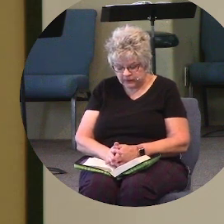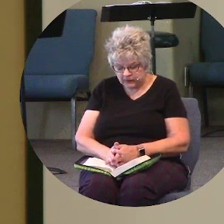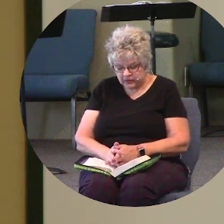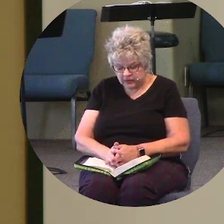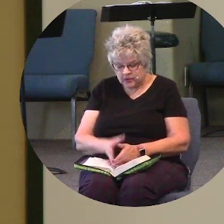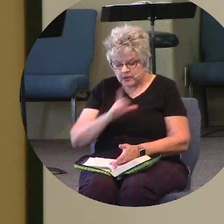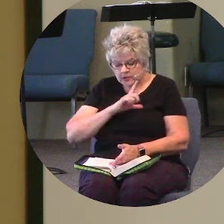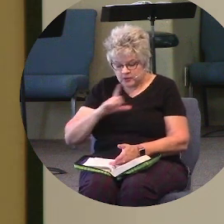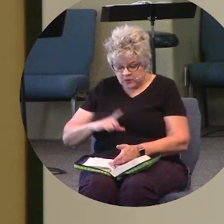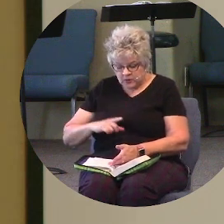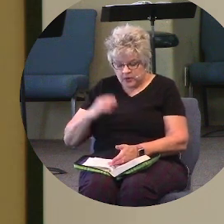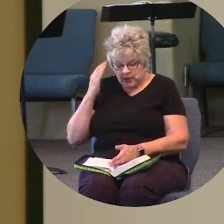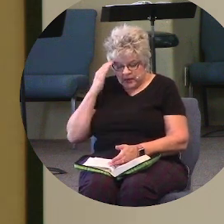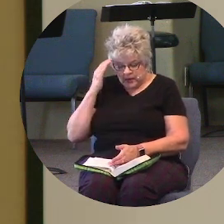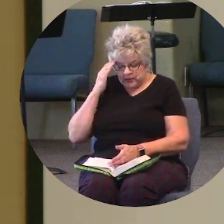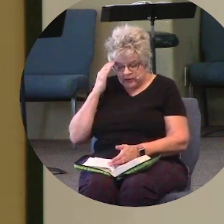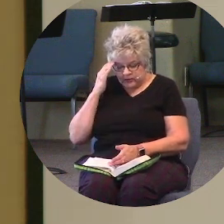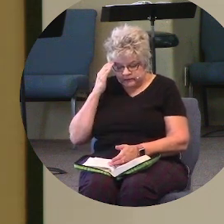Lord, I know that